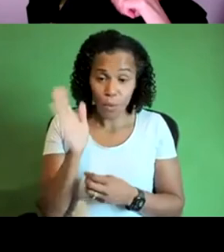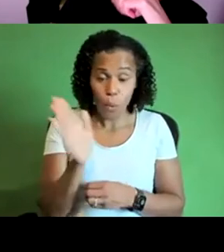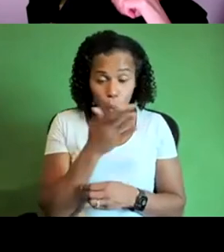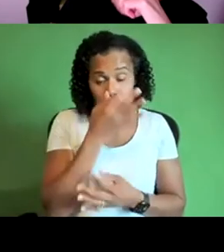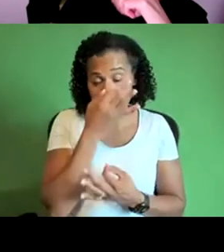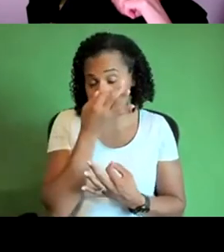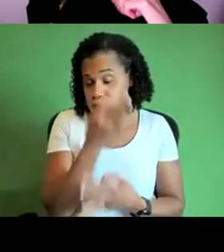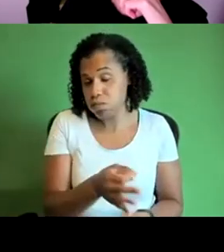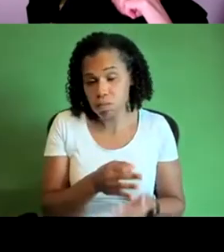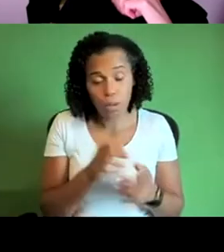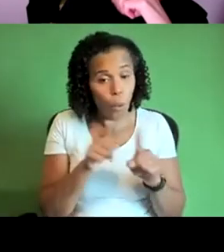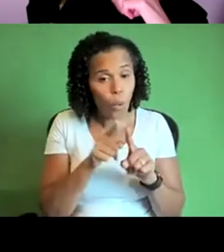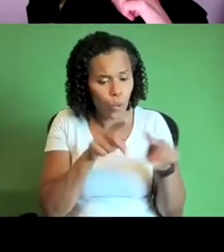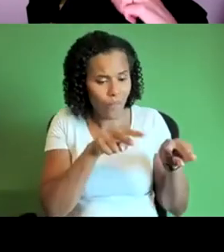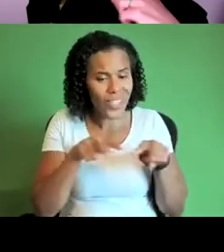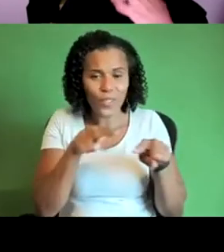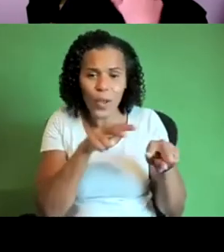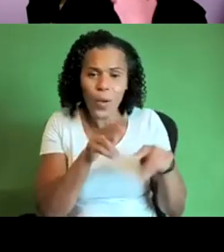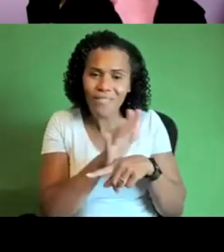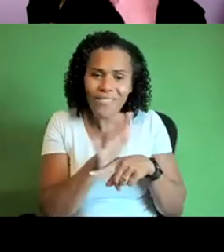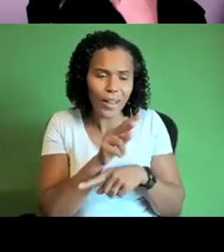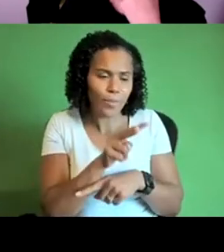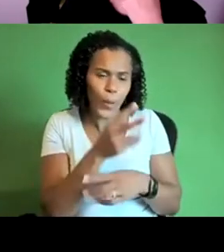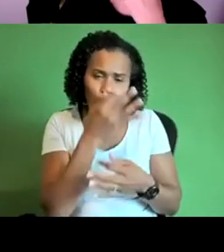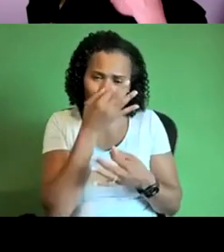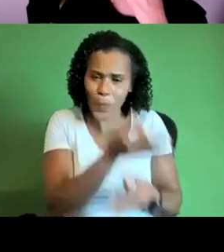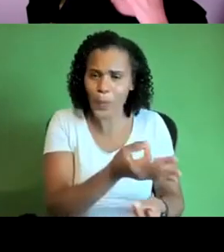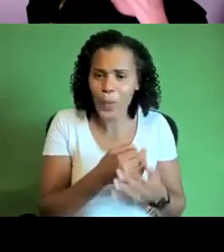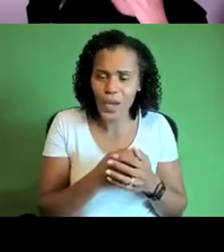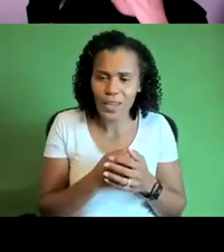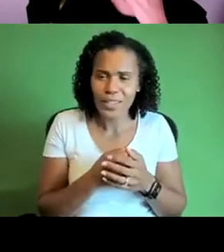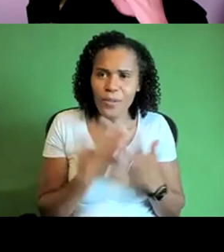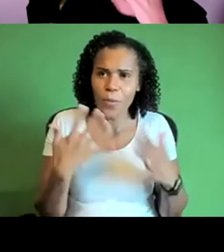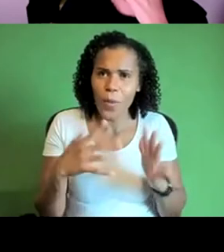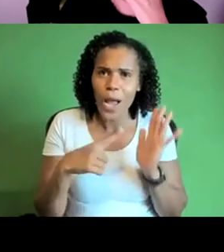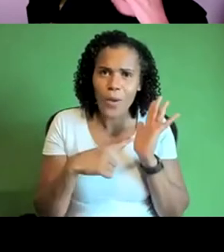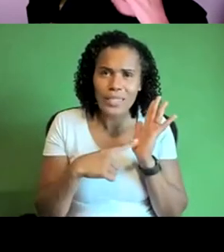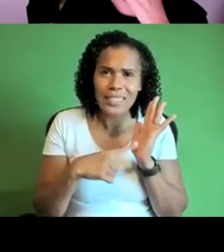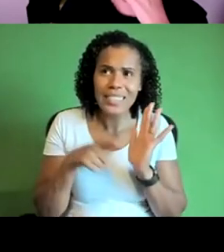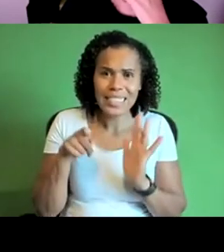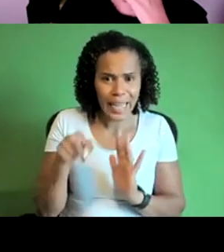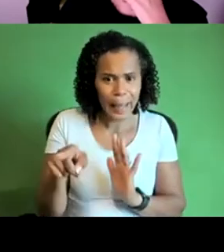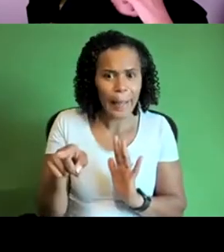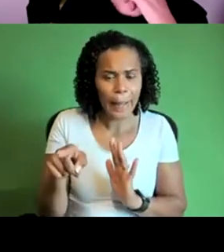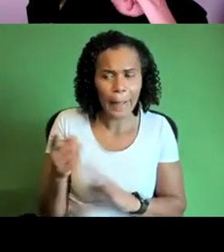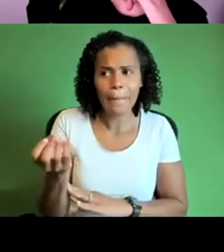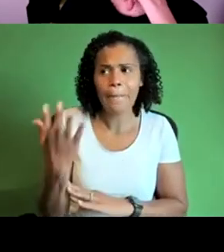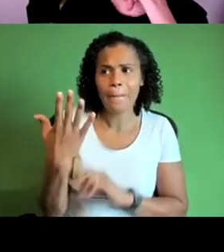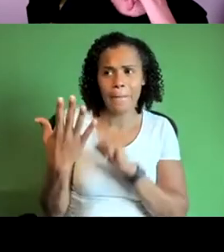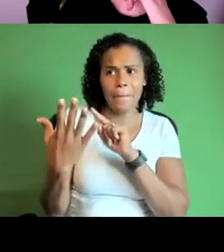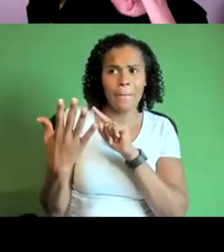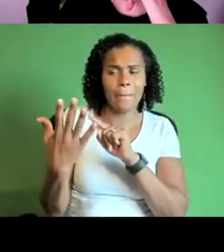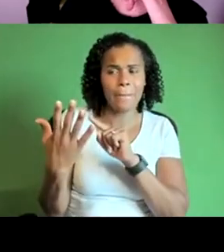and i was just thinking about what you were saying just now tim and how this is a real issue